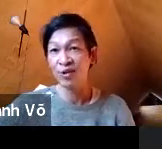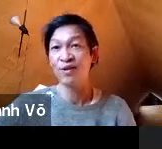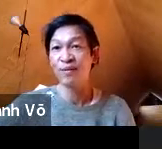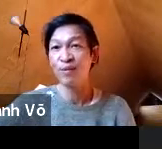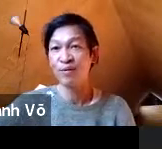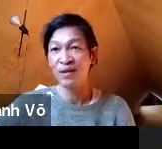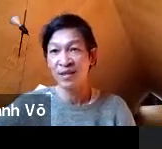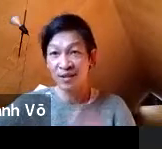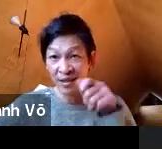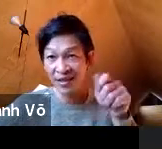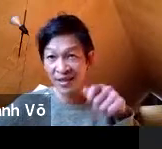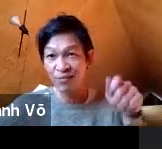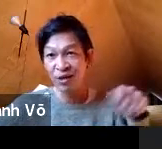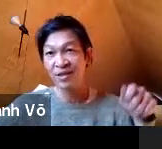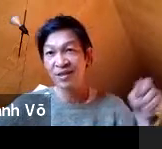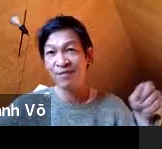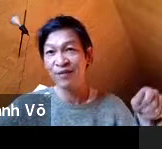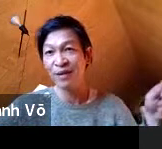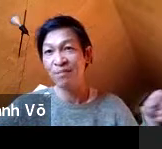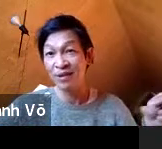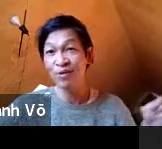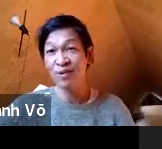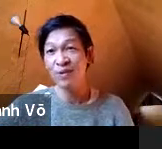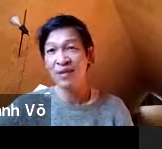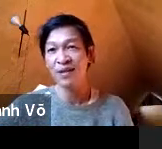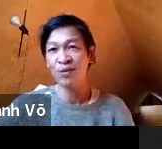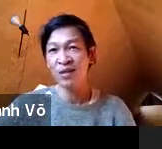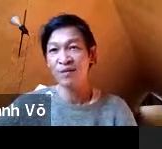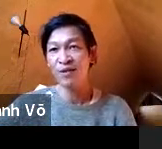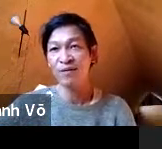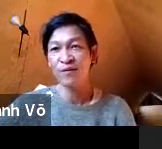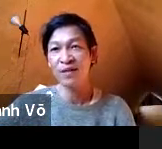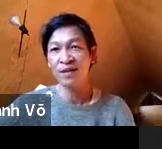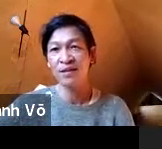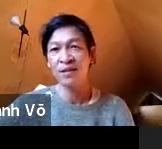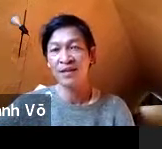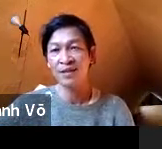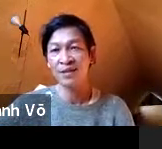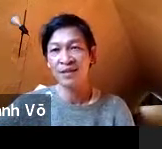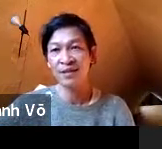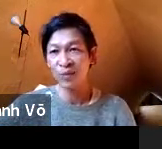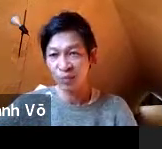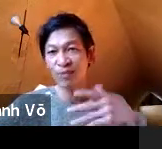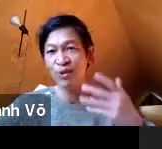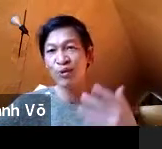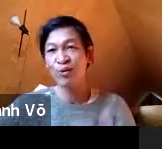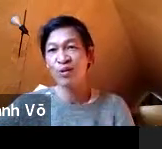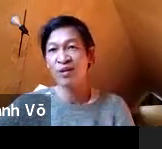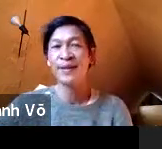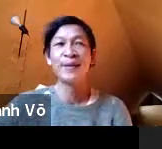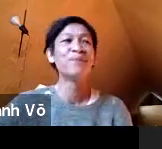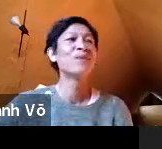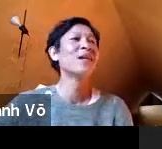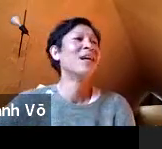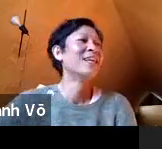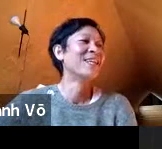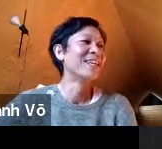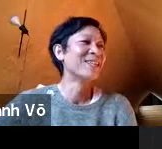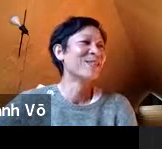and the son of the boyfriend in writing fake manuscripts that he would live of when he was older.